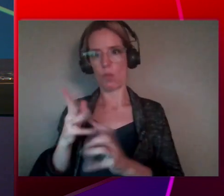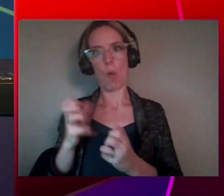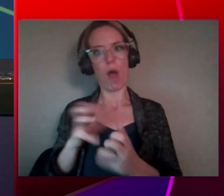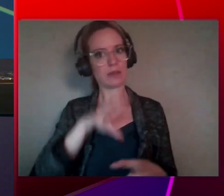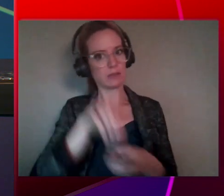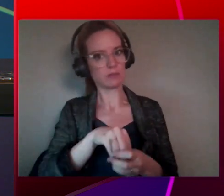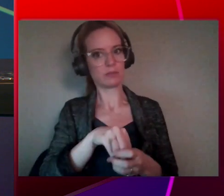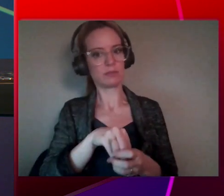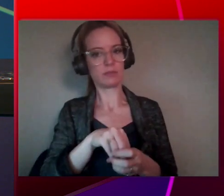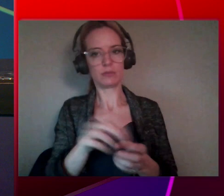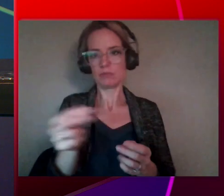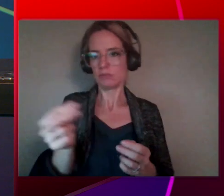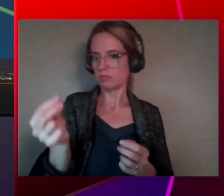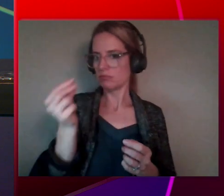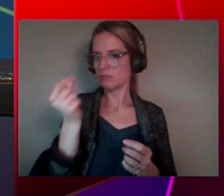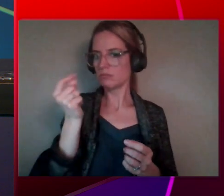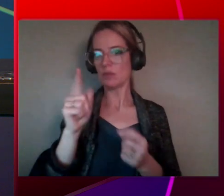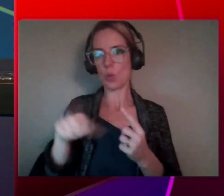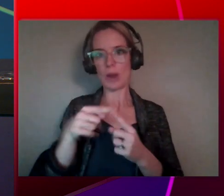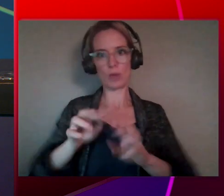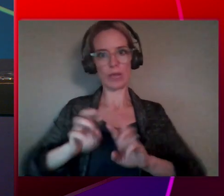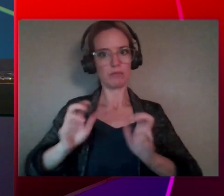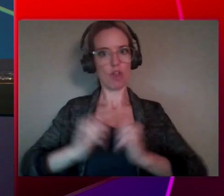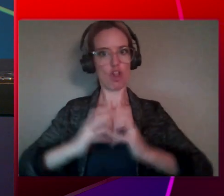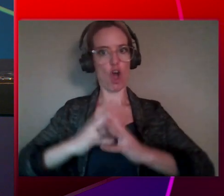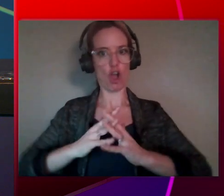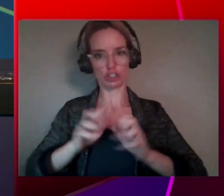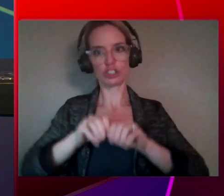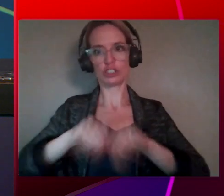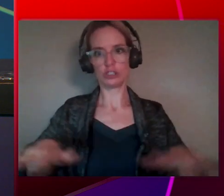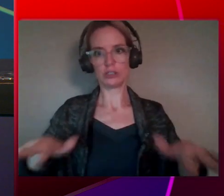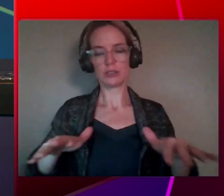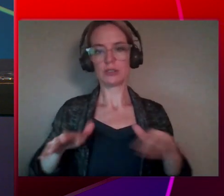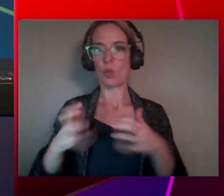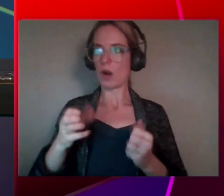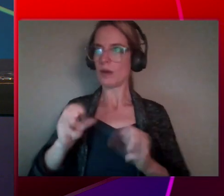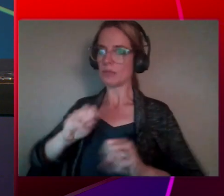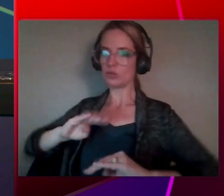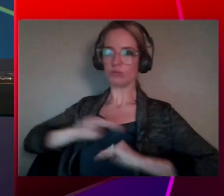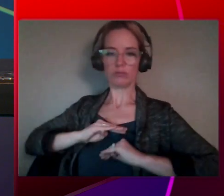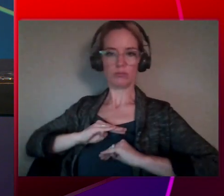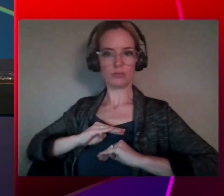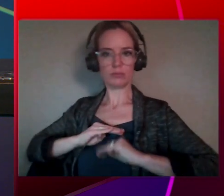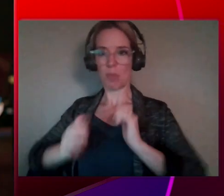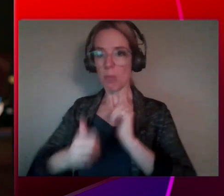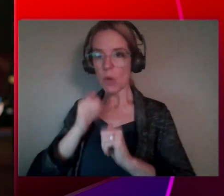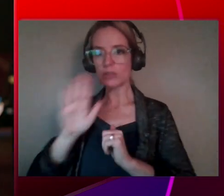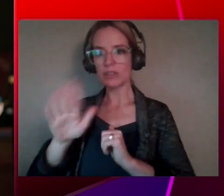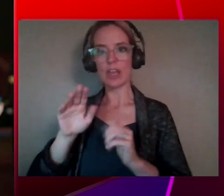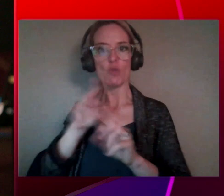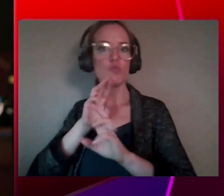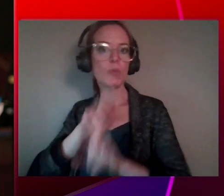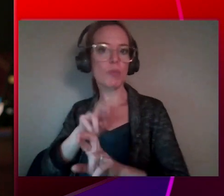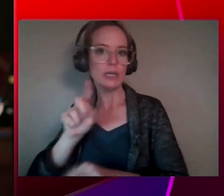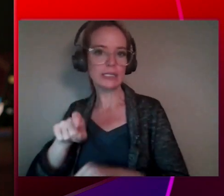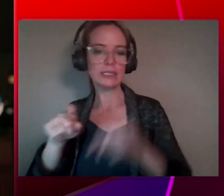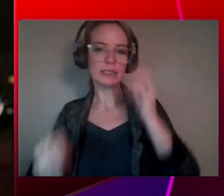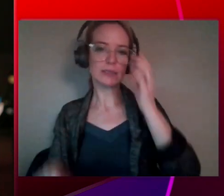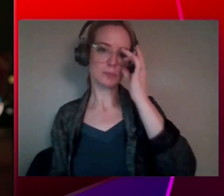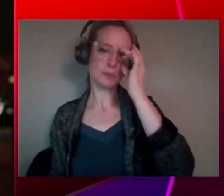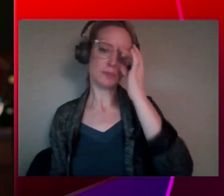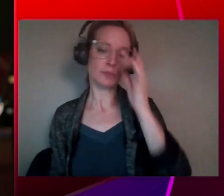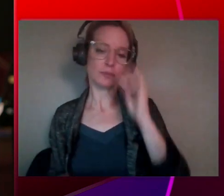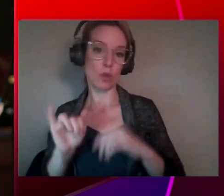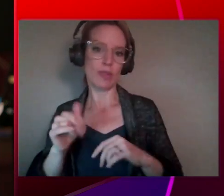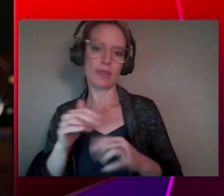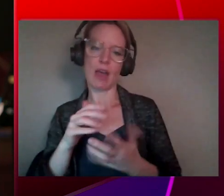address the majority of your reporting use cases. And that was the goal. So that's where our customers and partners really helped shape that. And kind of what you're seeing